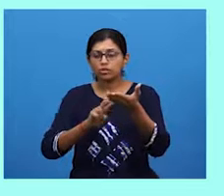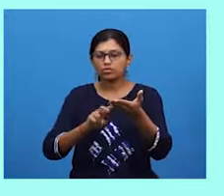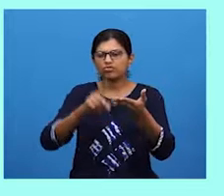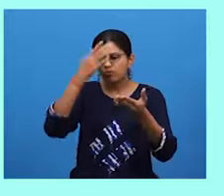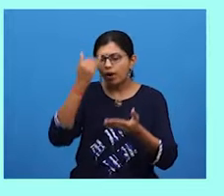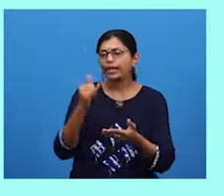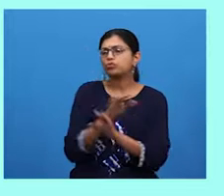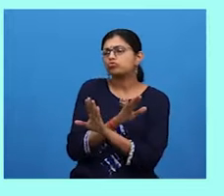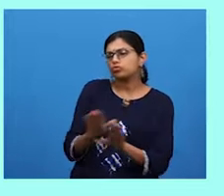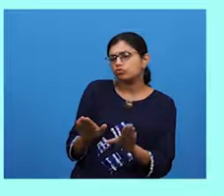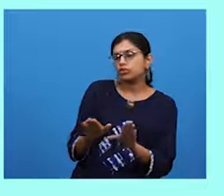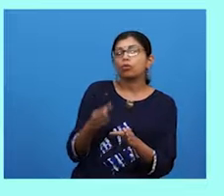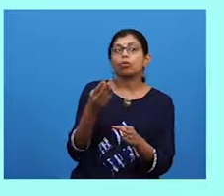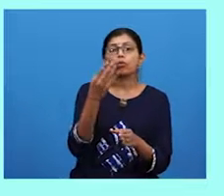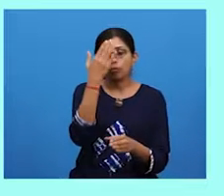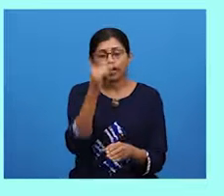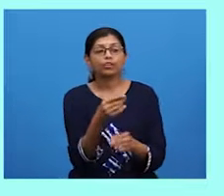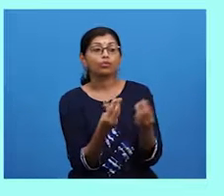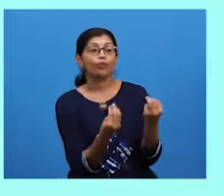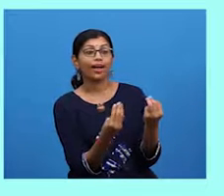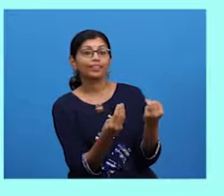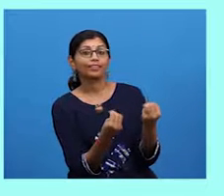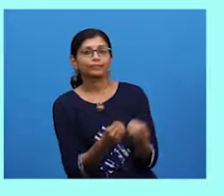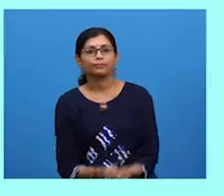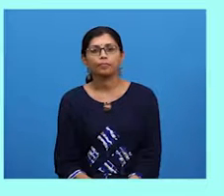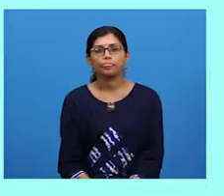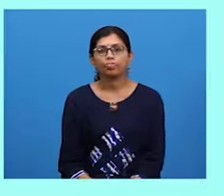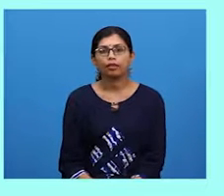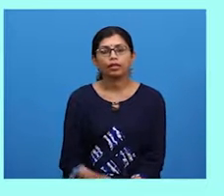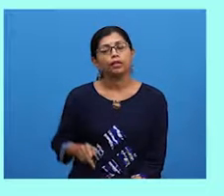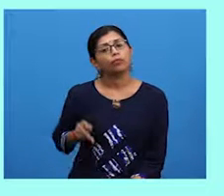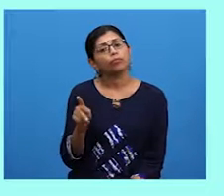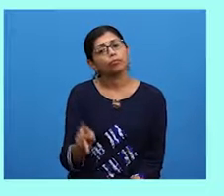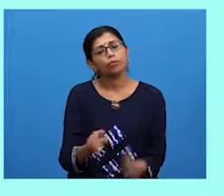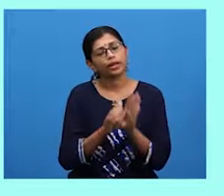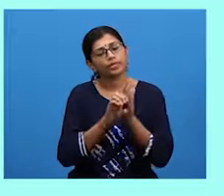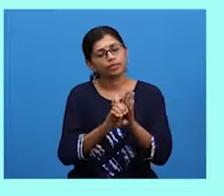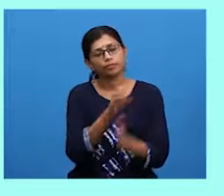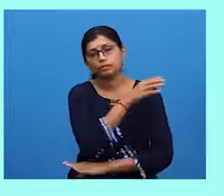Provide examples and evidences.